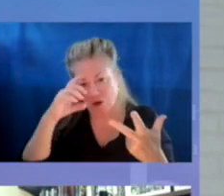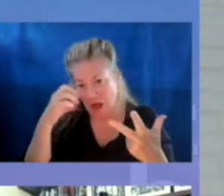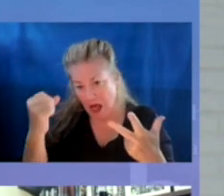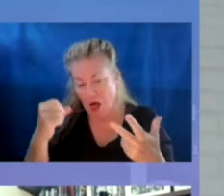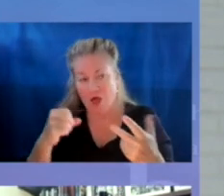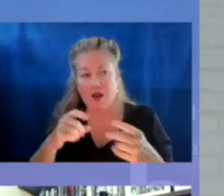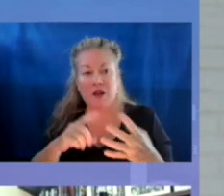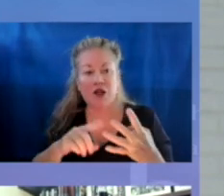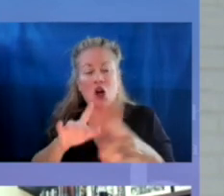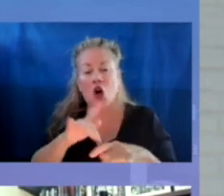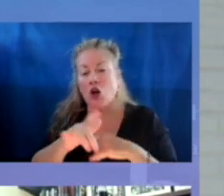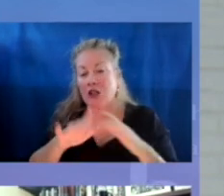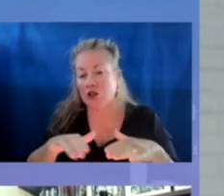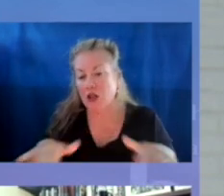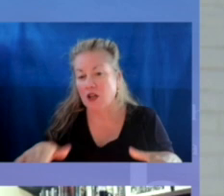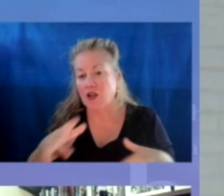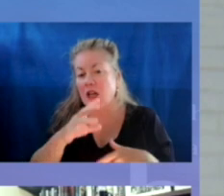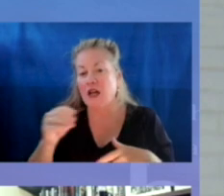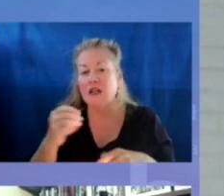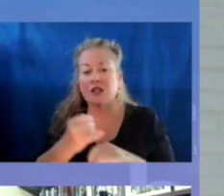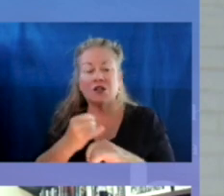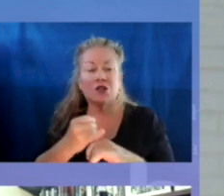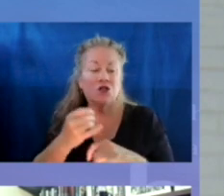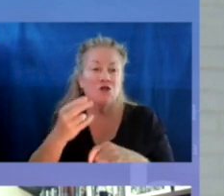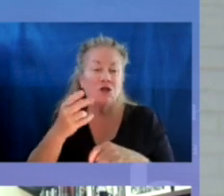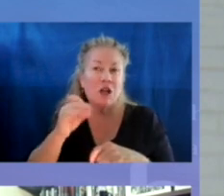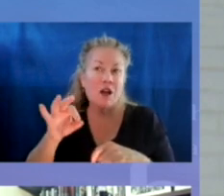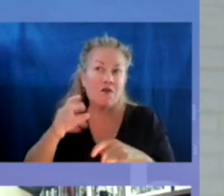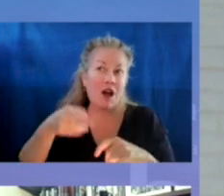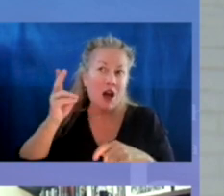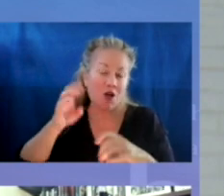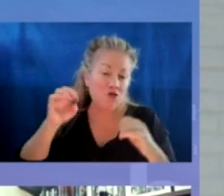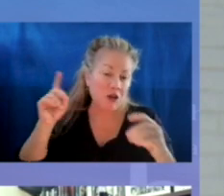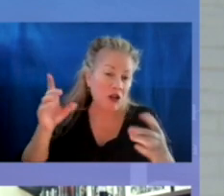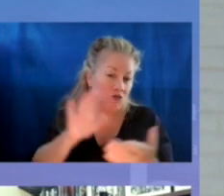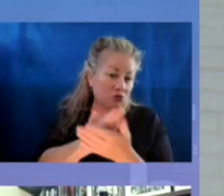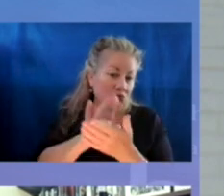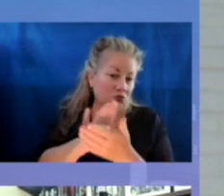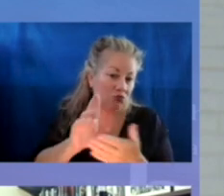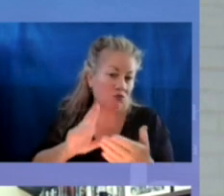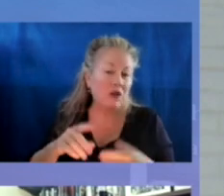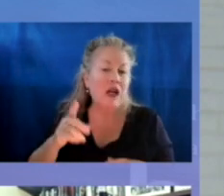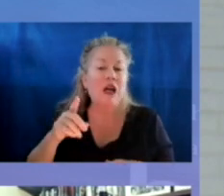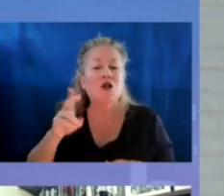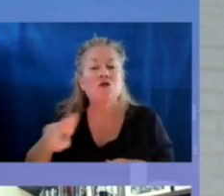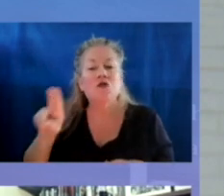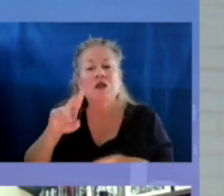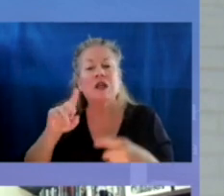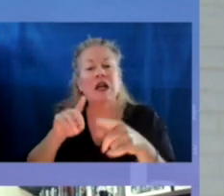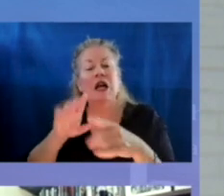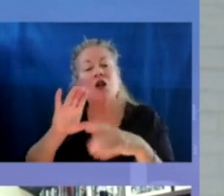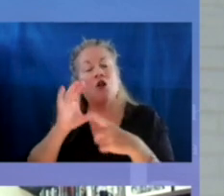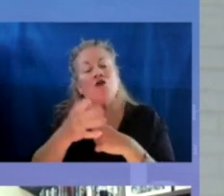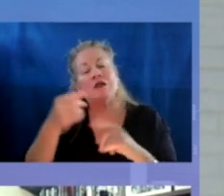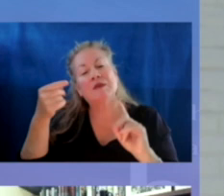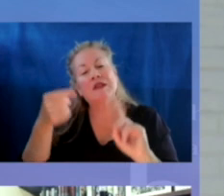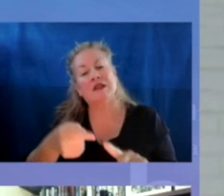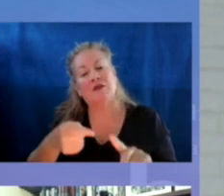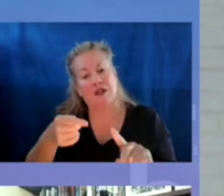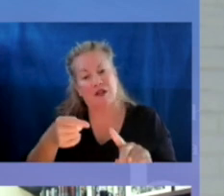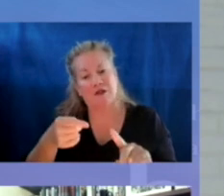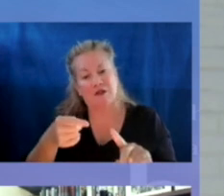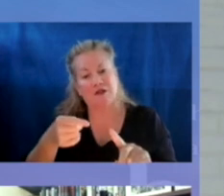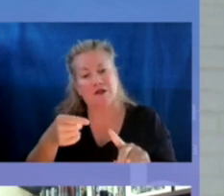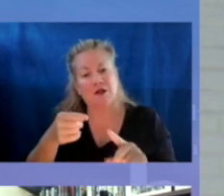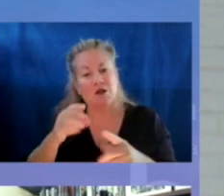health services, early childhood and institutions of higher education, and also partnering with culturally specific organizations that